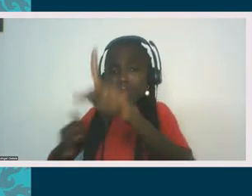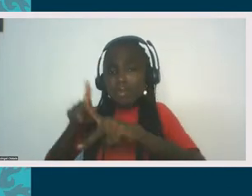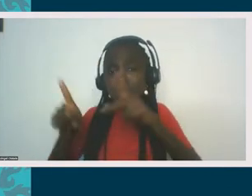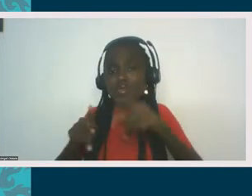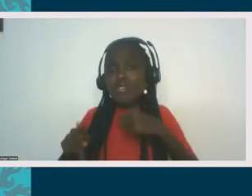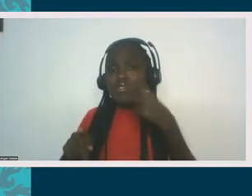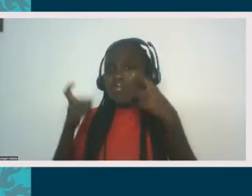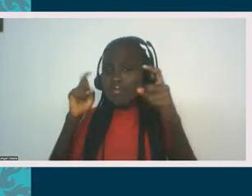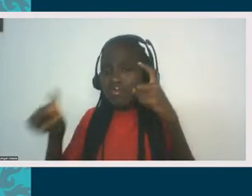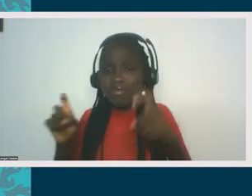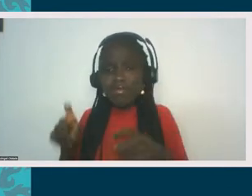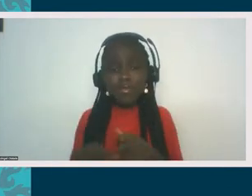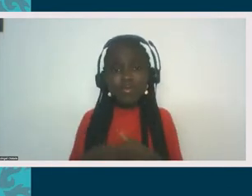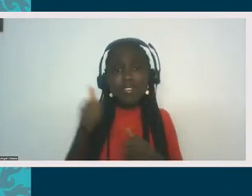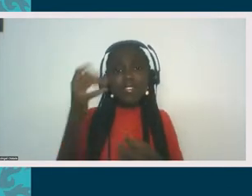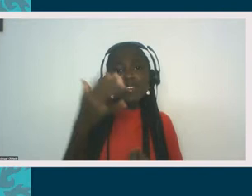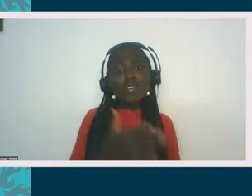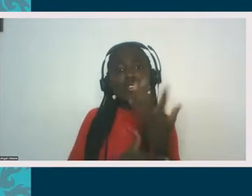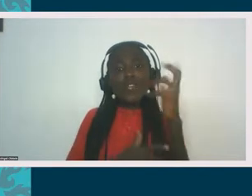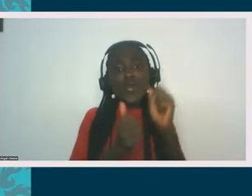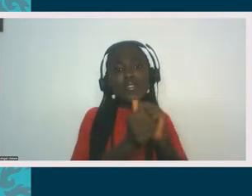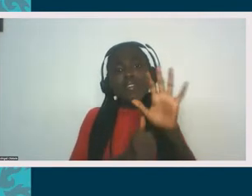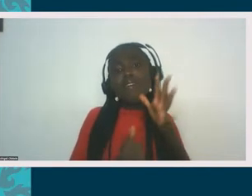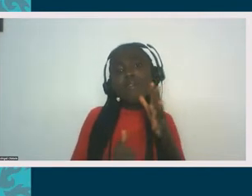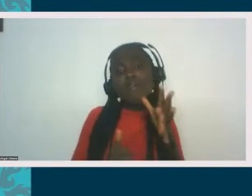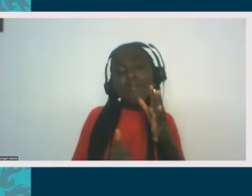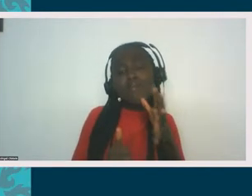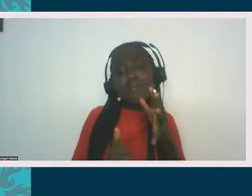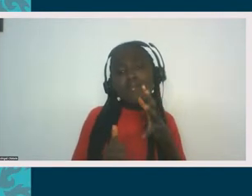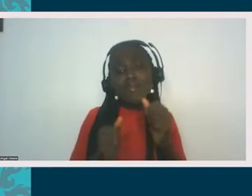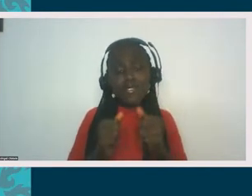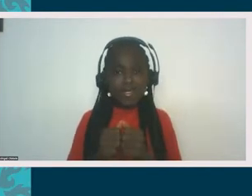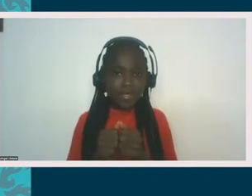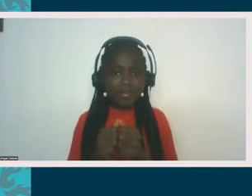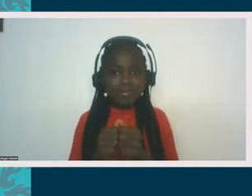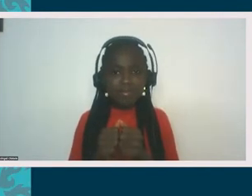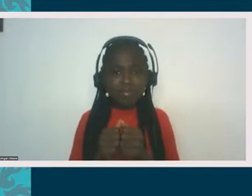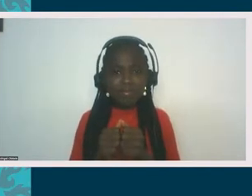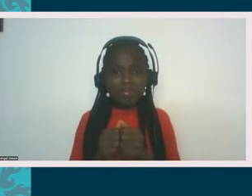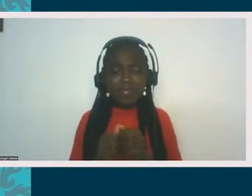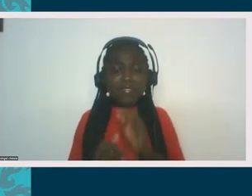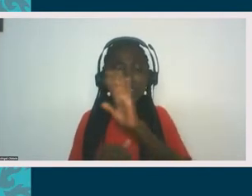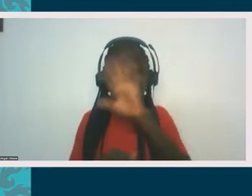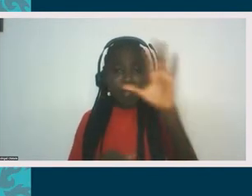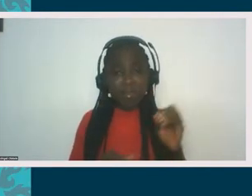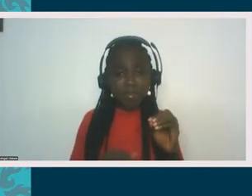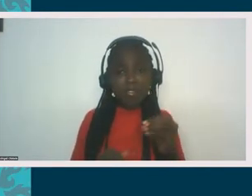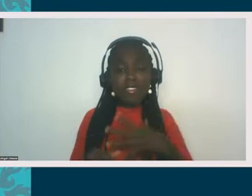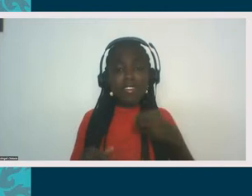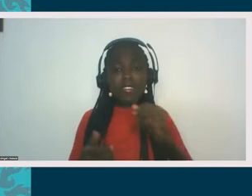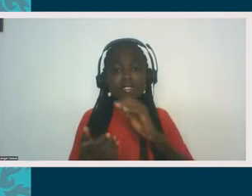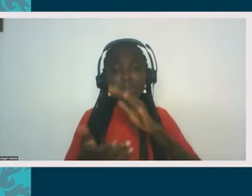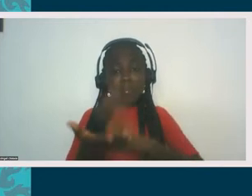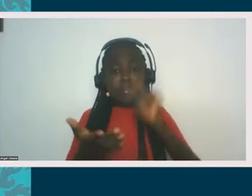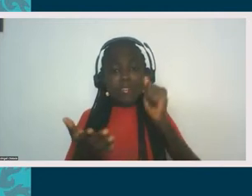Adria grew up with a mother from the Standing Ruxio tribe. The cornerstone to her company and to her belief system is that Black